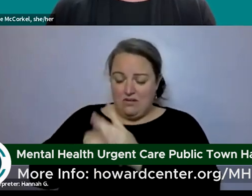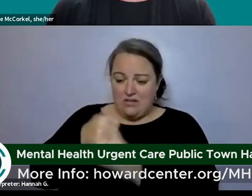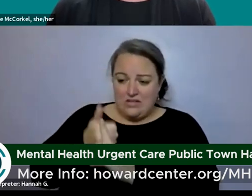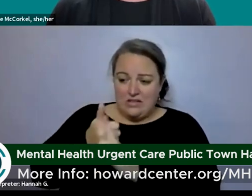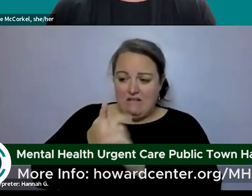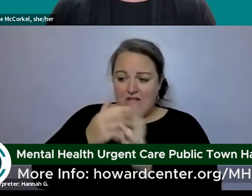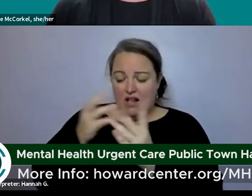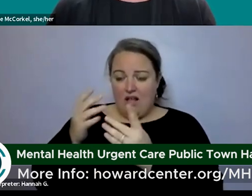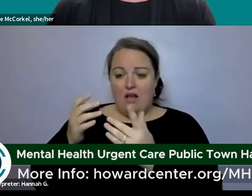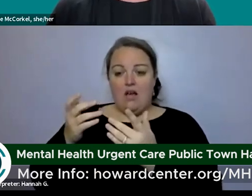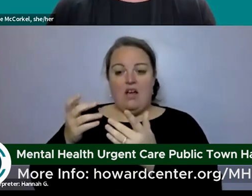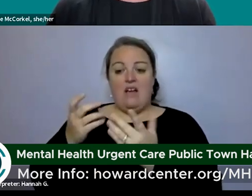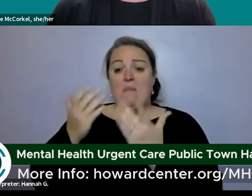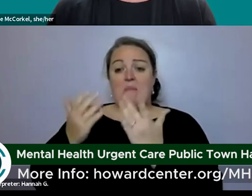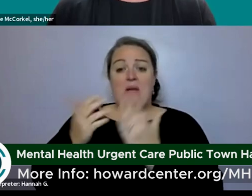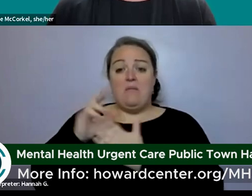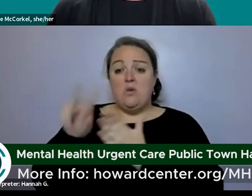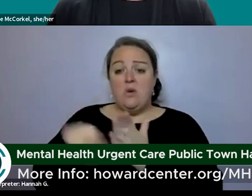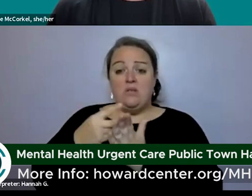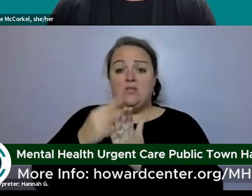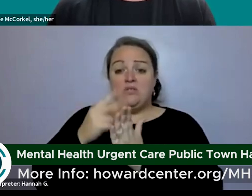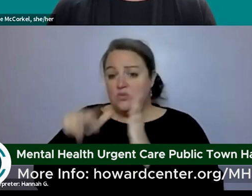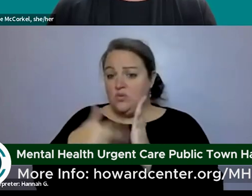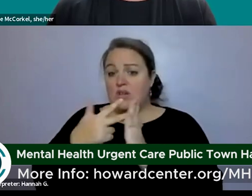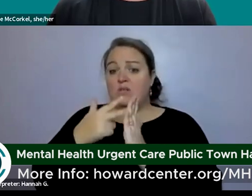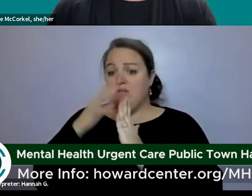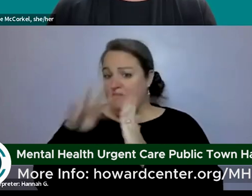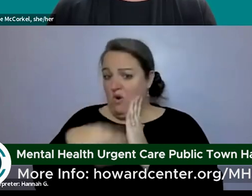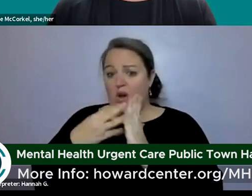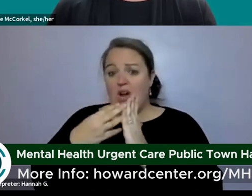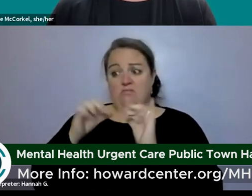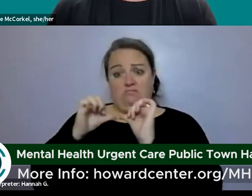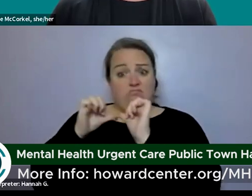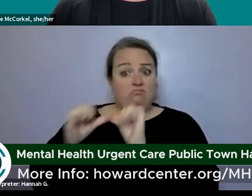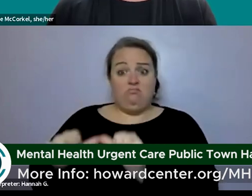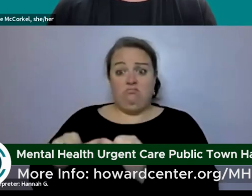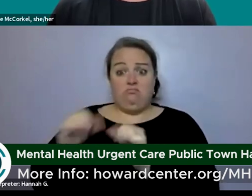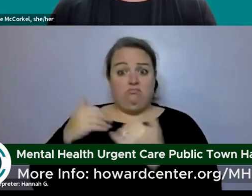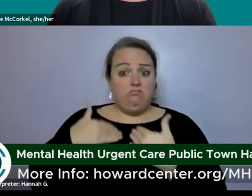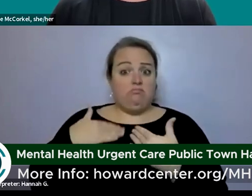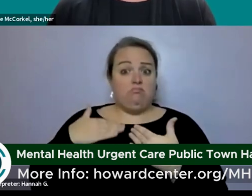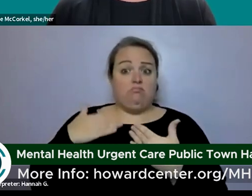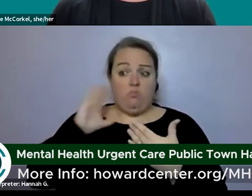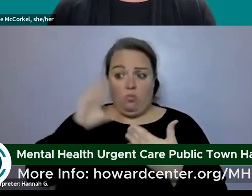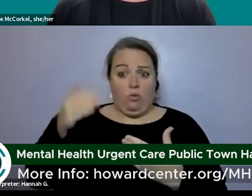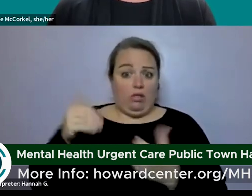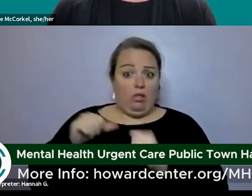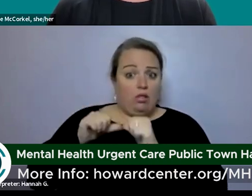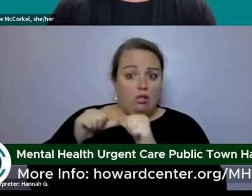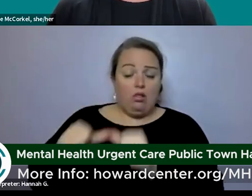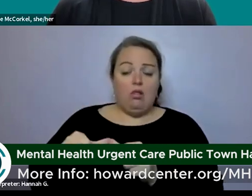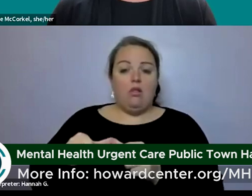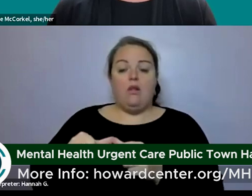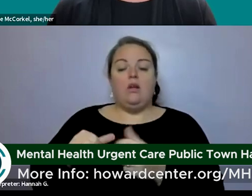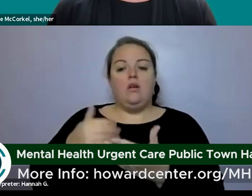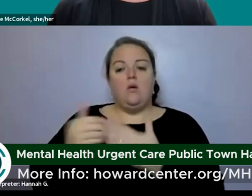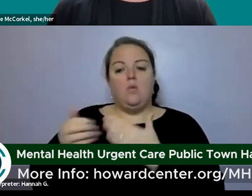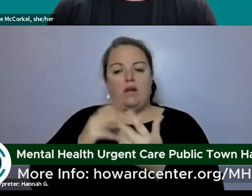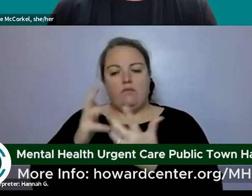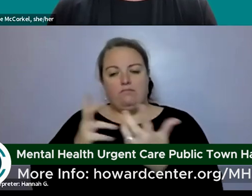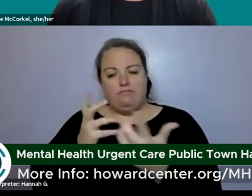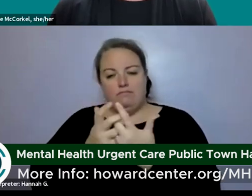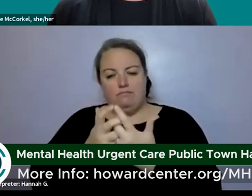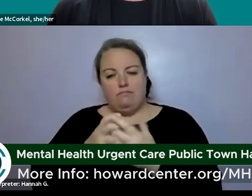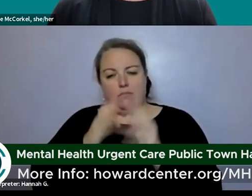here that feels right for the guest and so i think with both the voluntary nature of the program and the value of